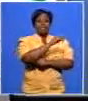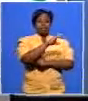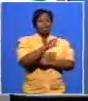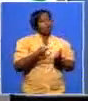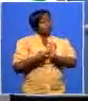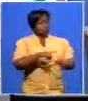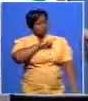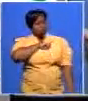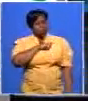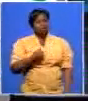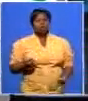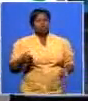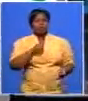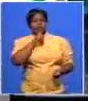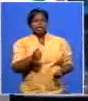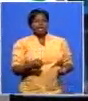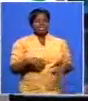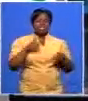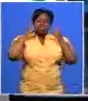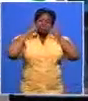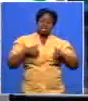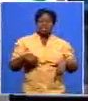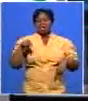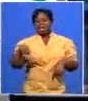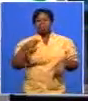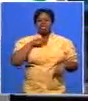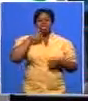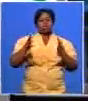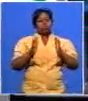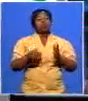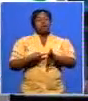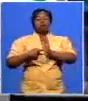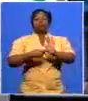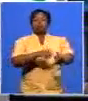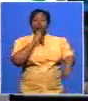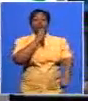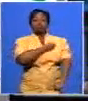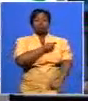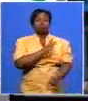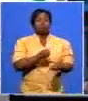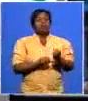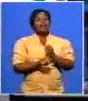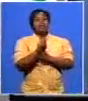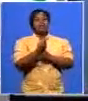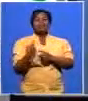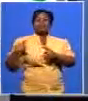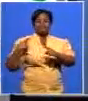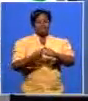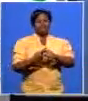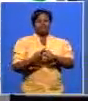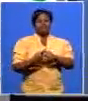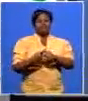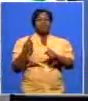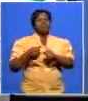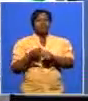figures you can't come here and just make blanket assertions ready i will show you empirically through the figures that we do genuine empowerment